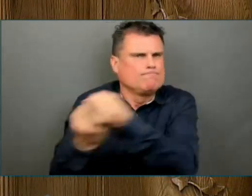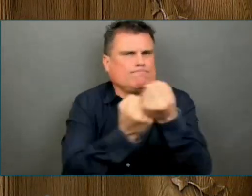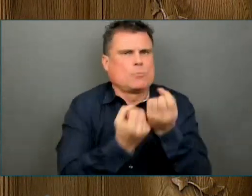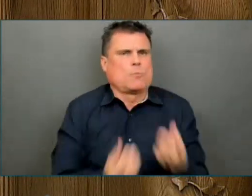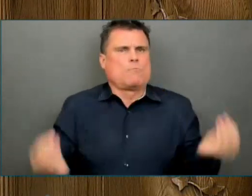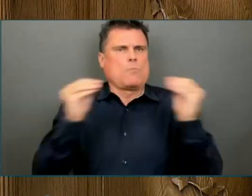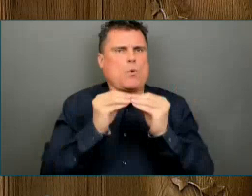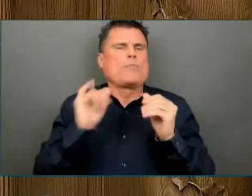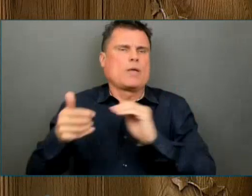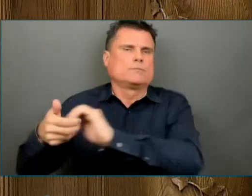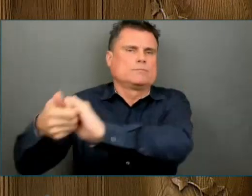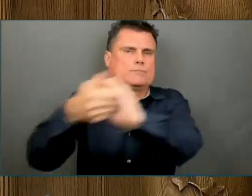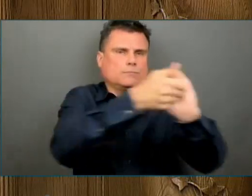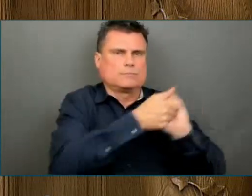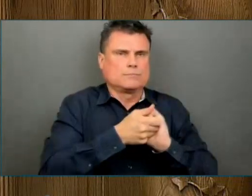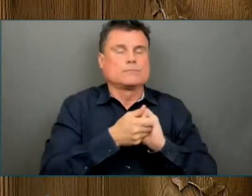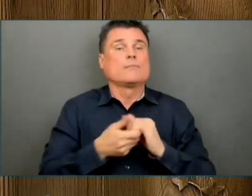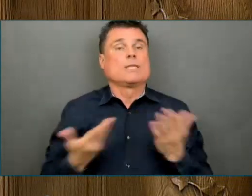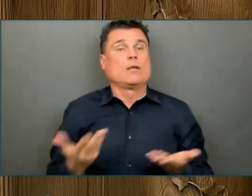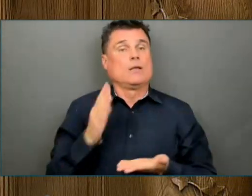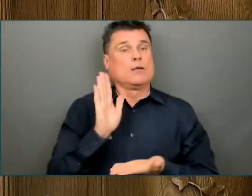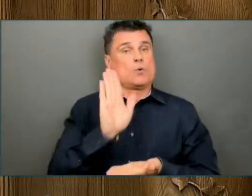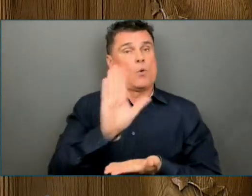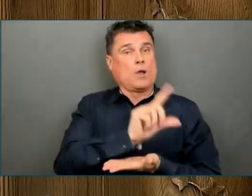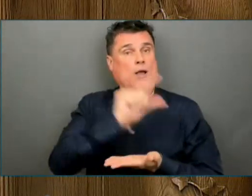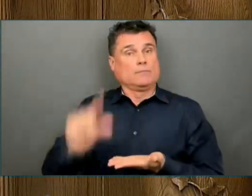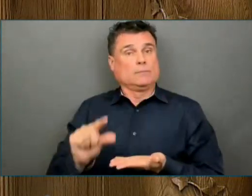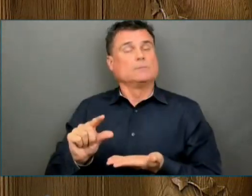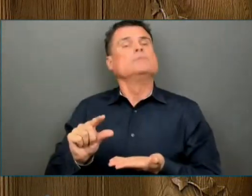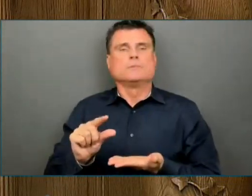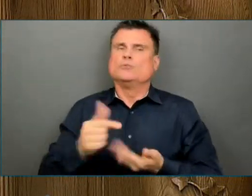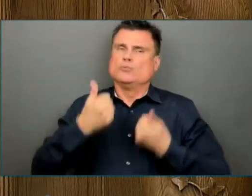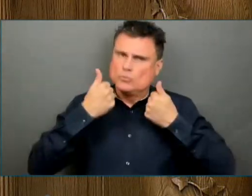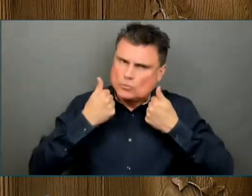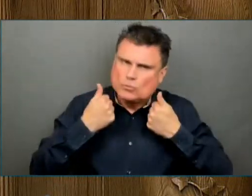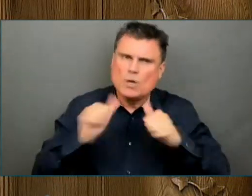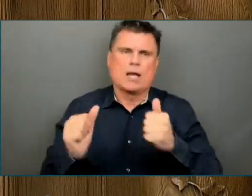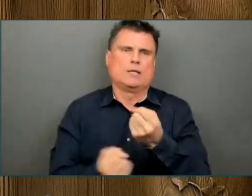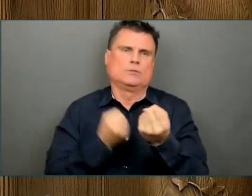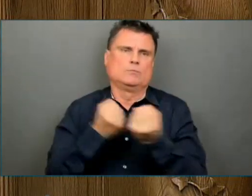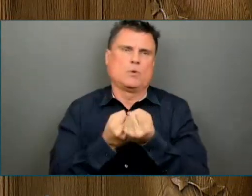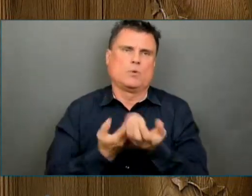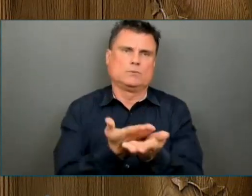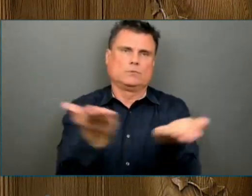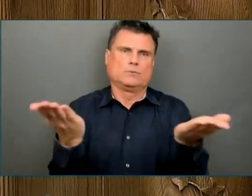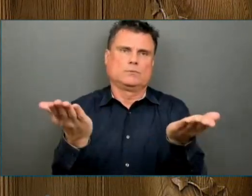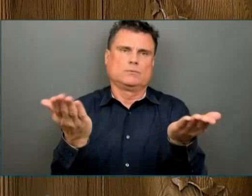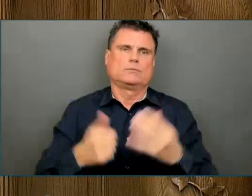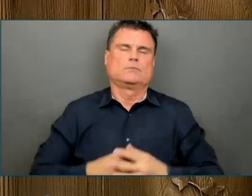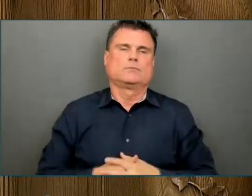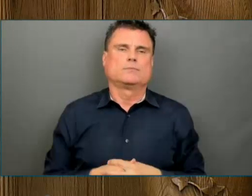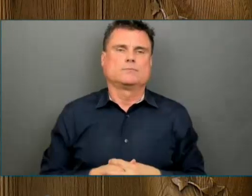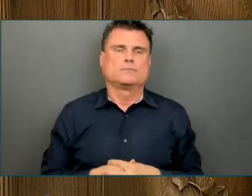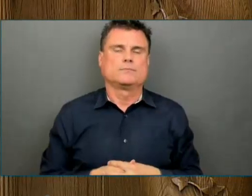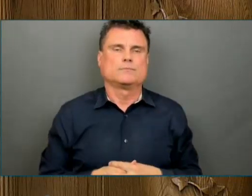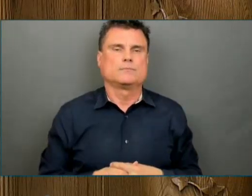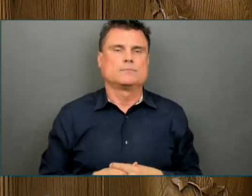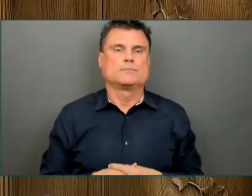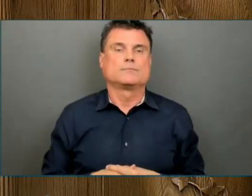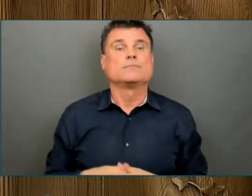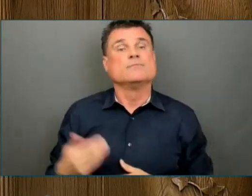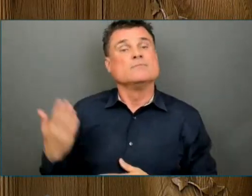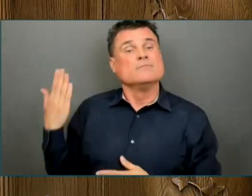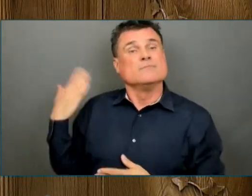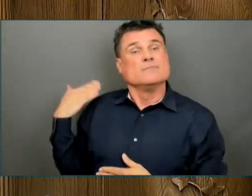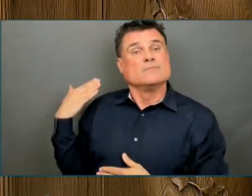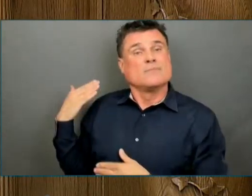support them from the start. Cash flow relief early on and the BC-Canada Safe Restart Agreement ensured